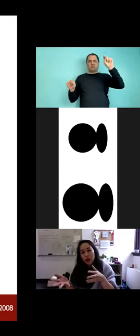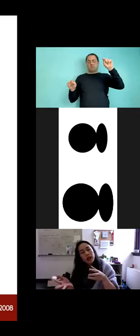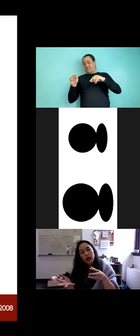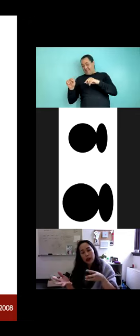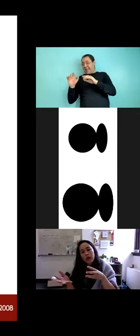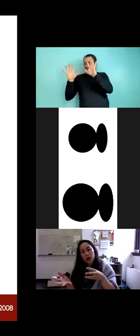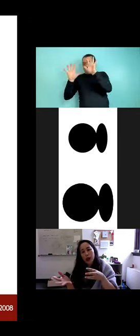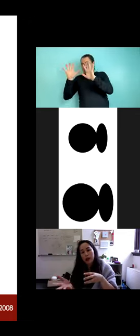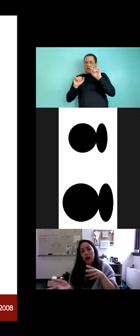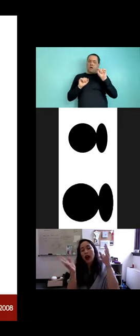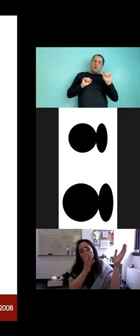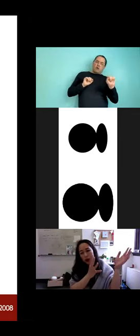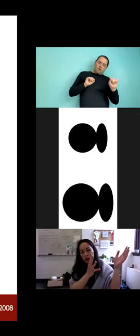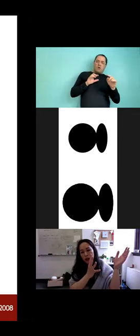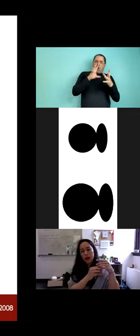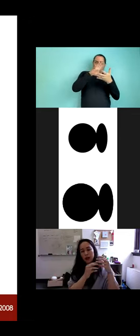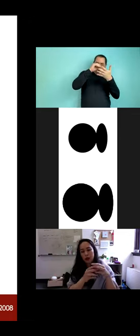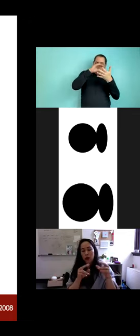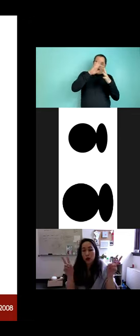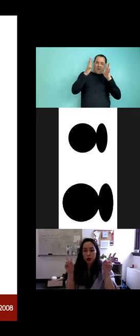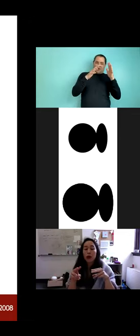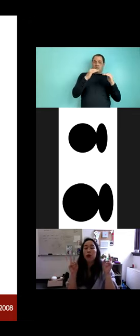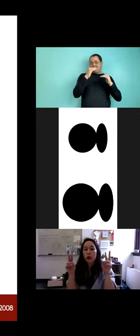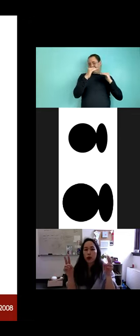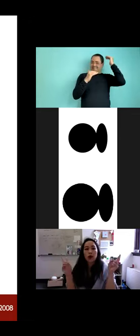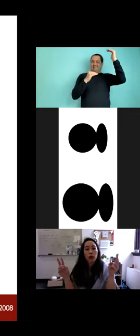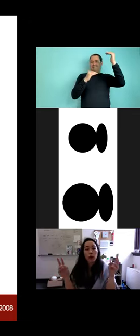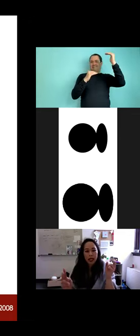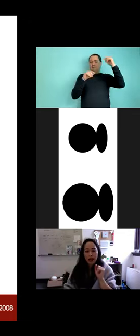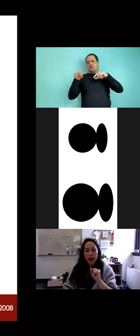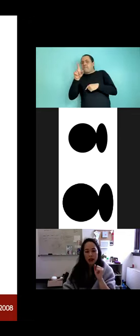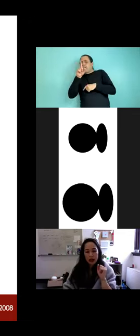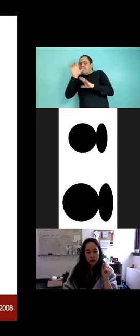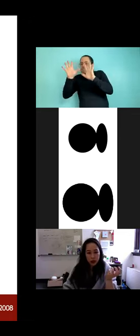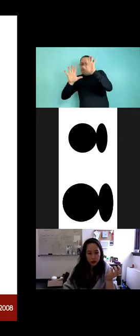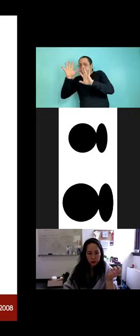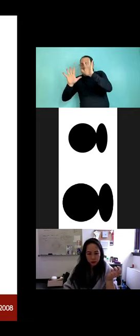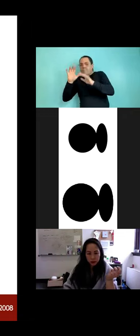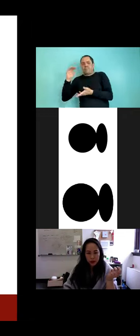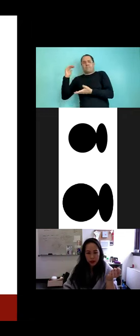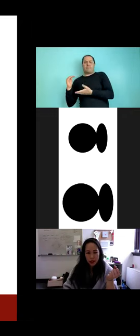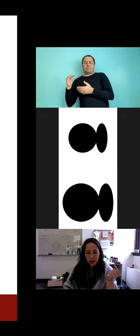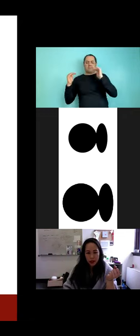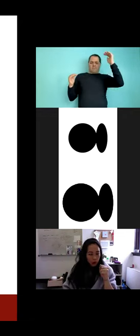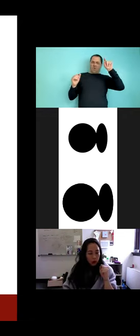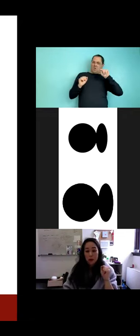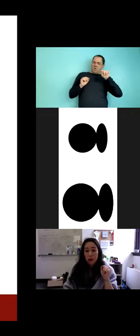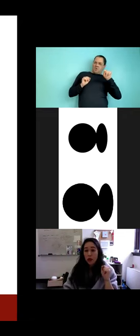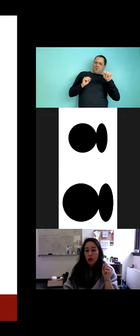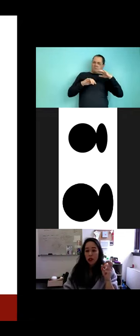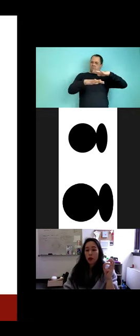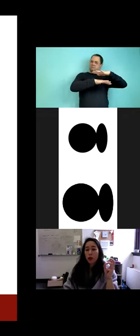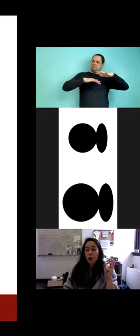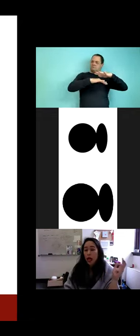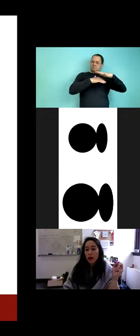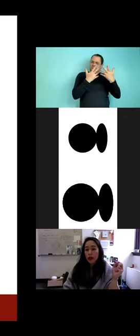producing the noun first bias at higher rates than those who are quote-unquote creating that language. So to